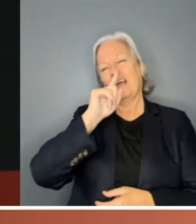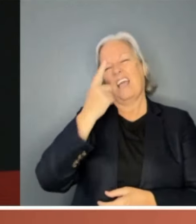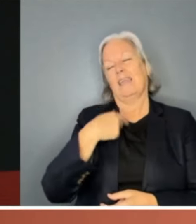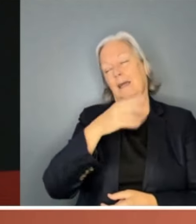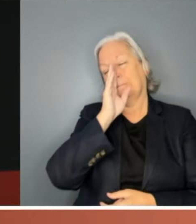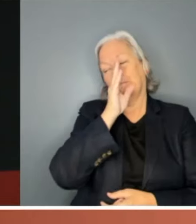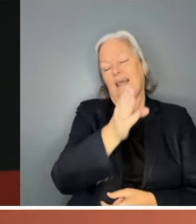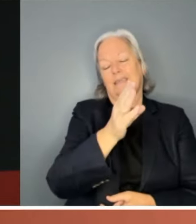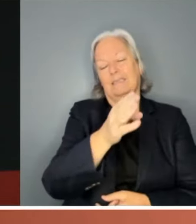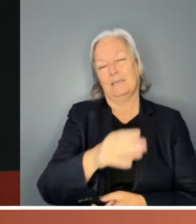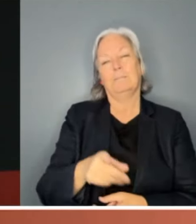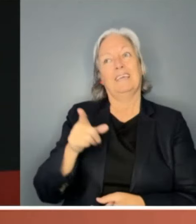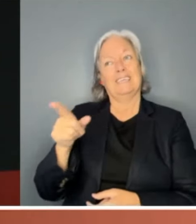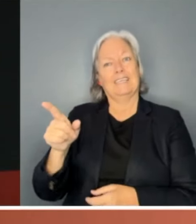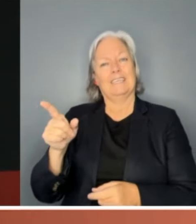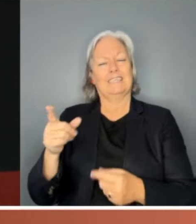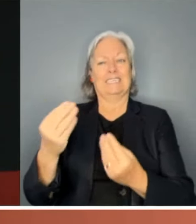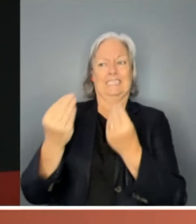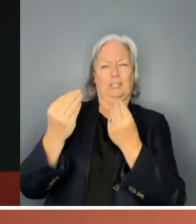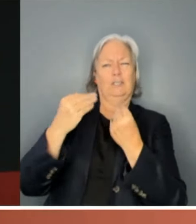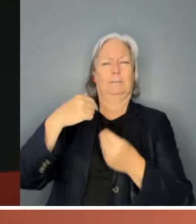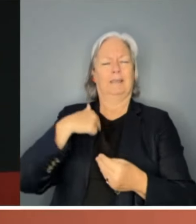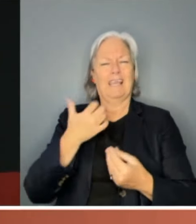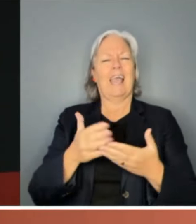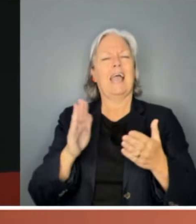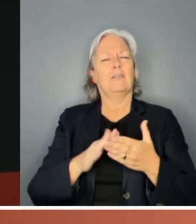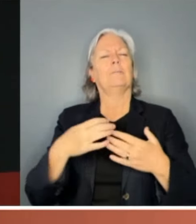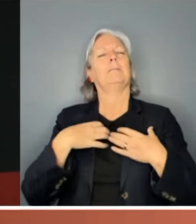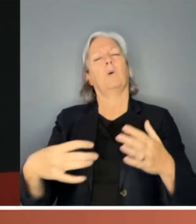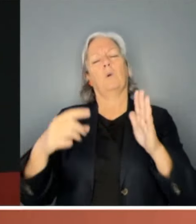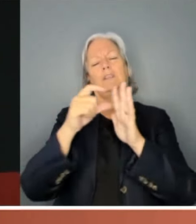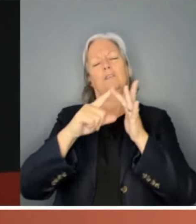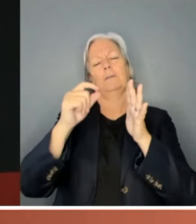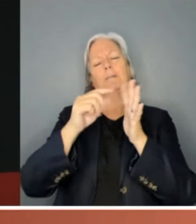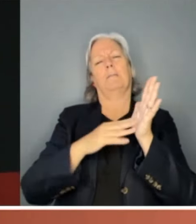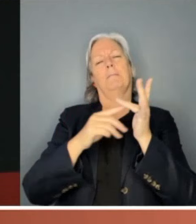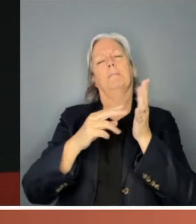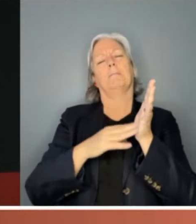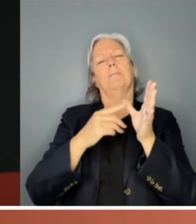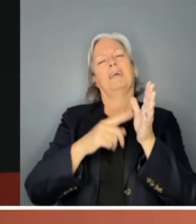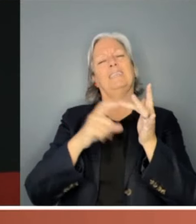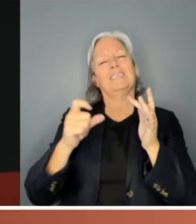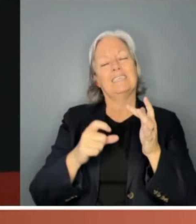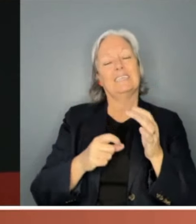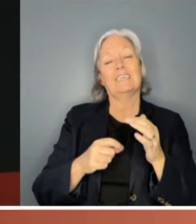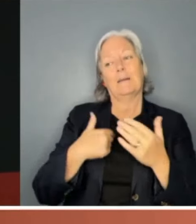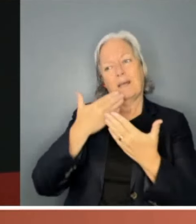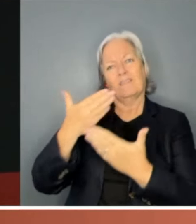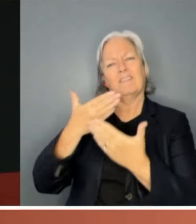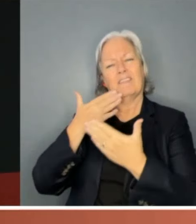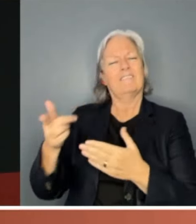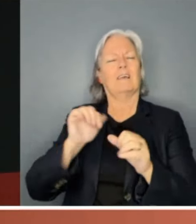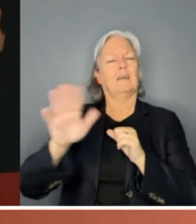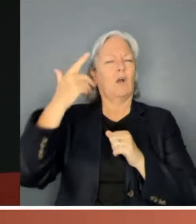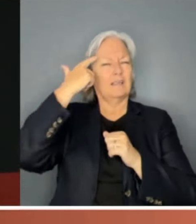is really teaching me how to be much more diplomatic, and I thank him every day for that. And he has the most amazing ideas. But as you know, he's